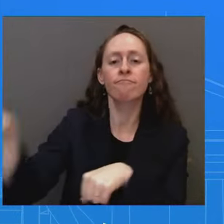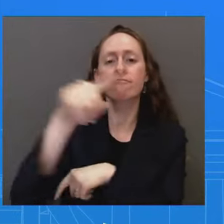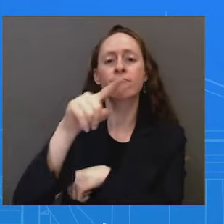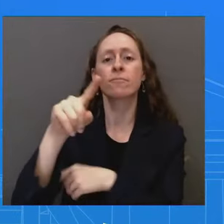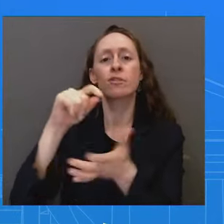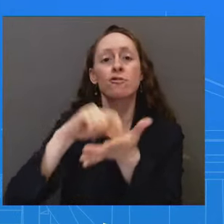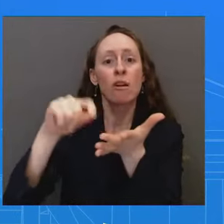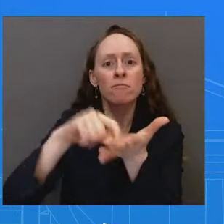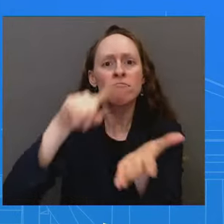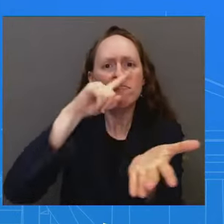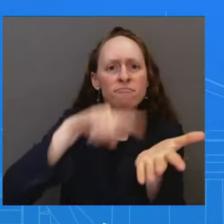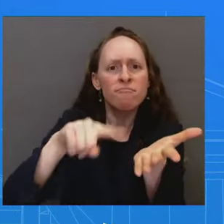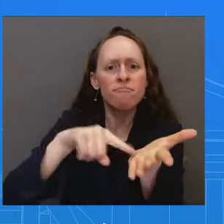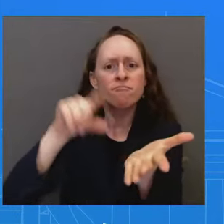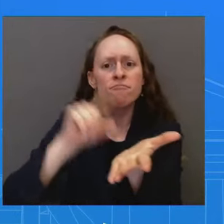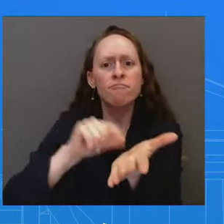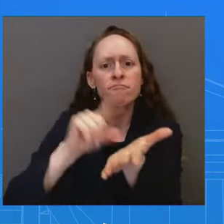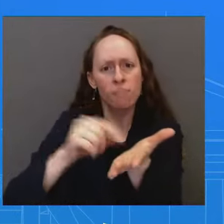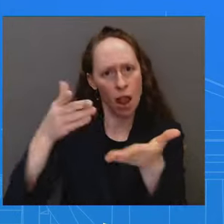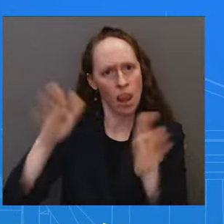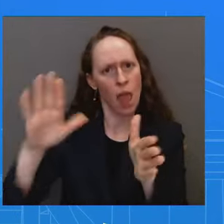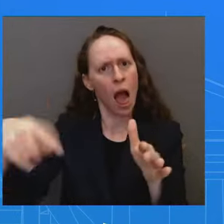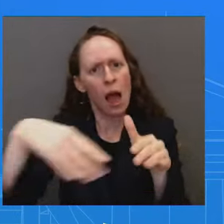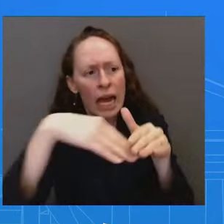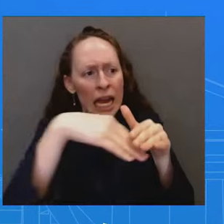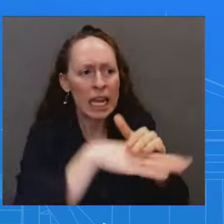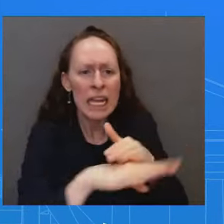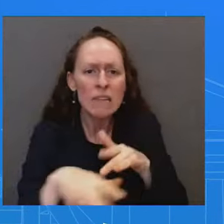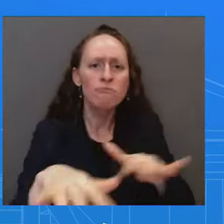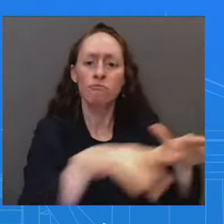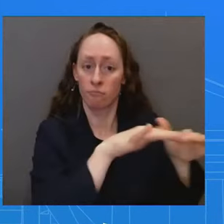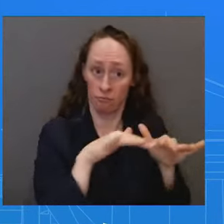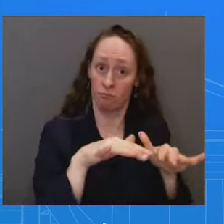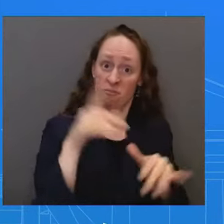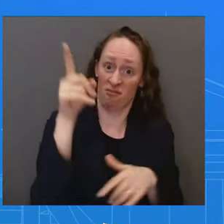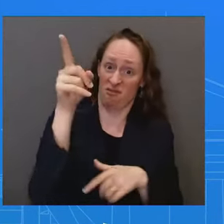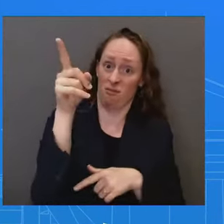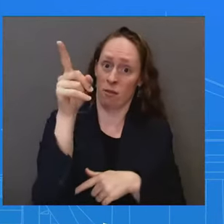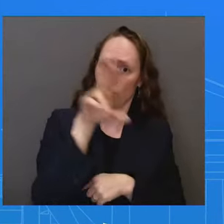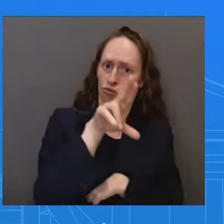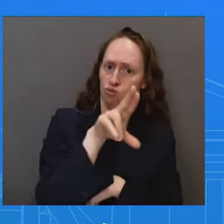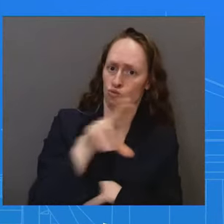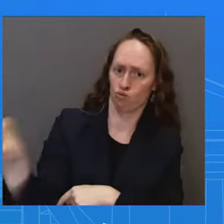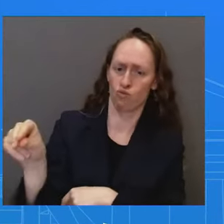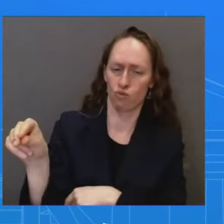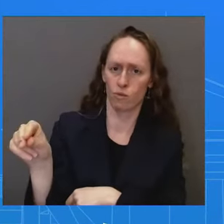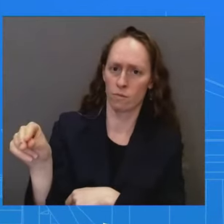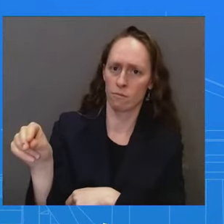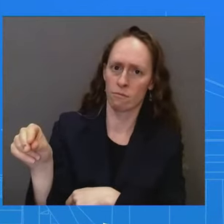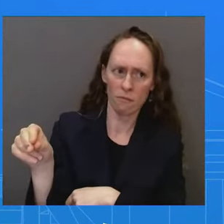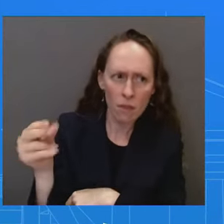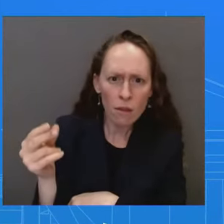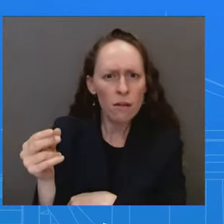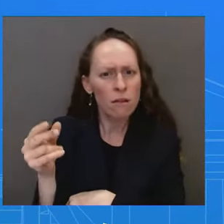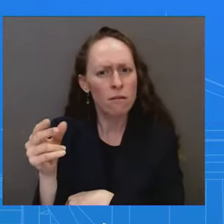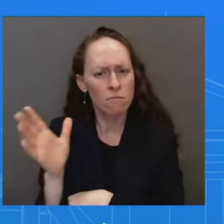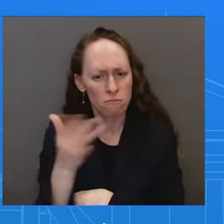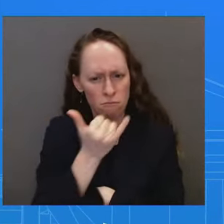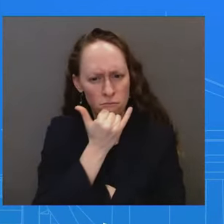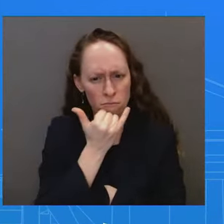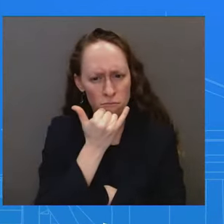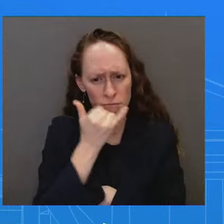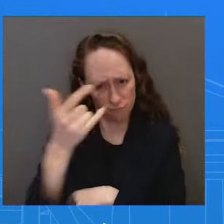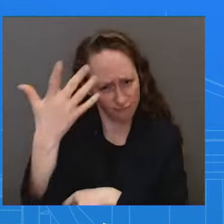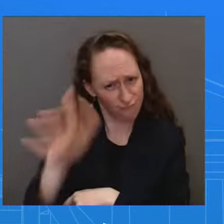That request was rejected. Um, I'm curious if ever in conversations with the Israeli officials that you all have been in touch with, have requests for media